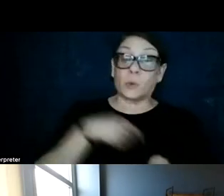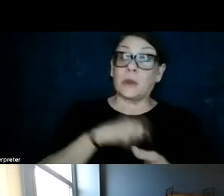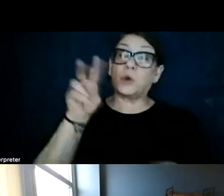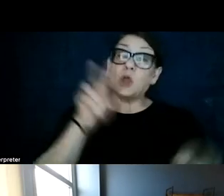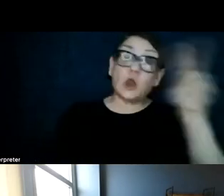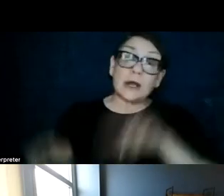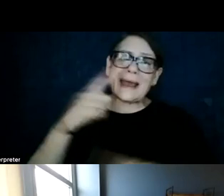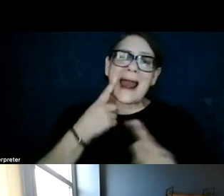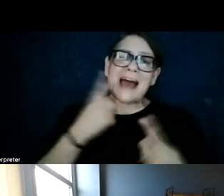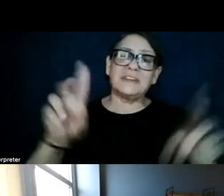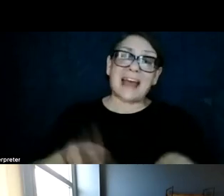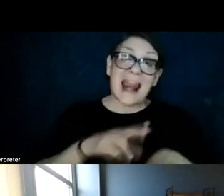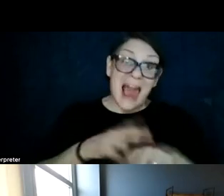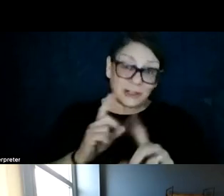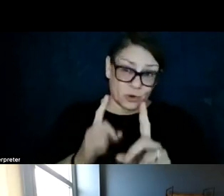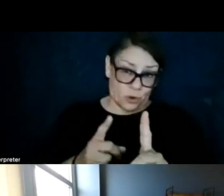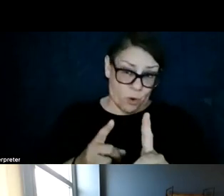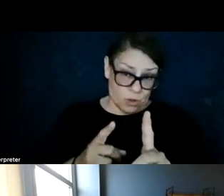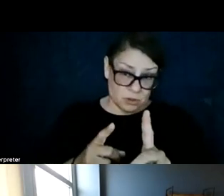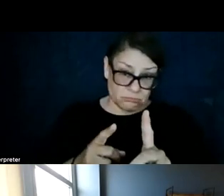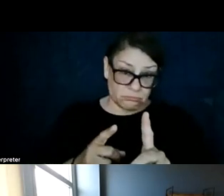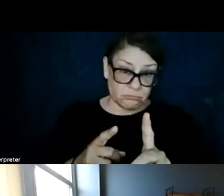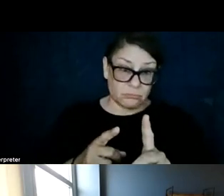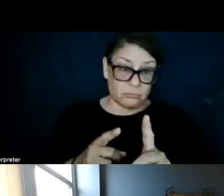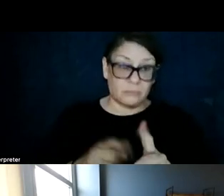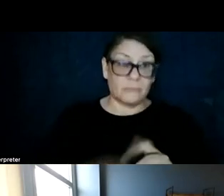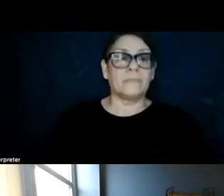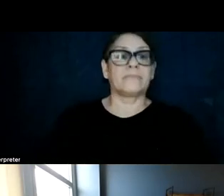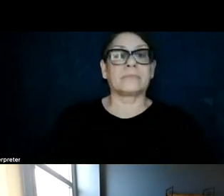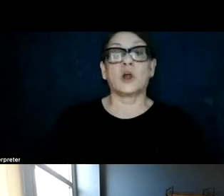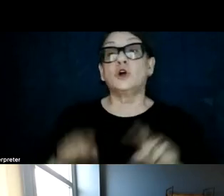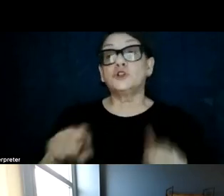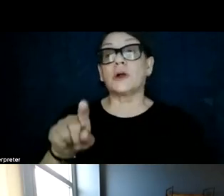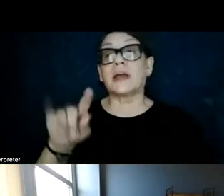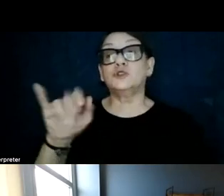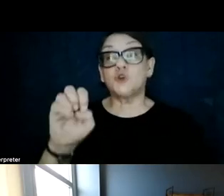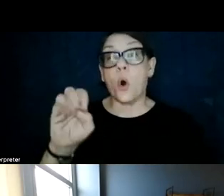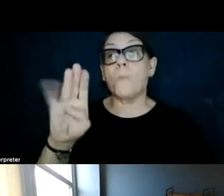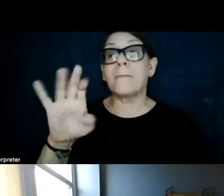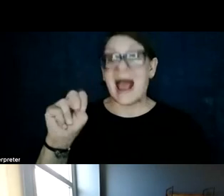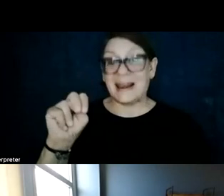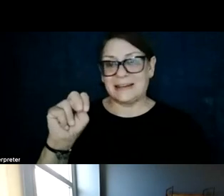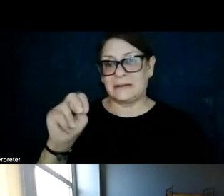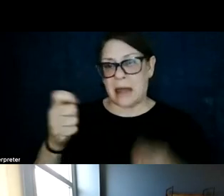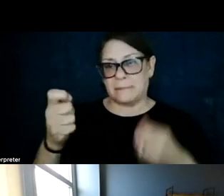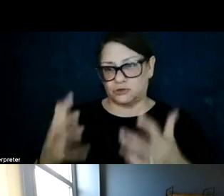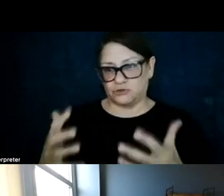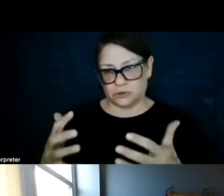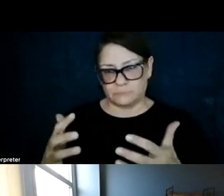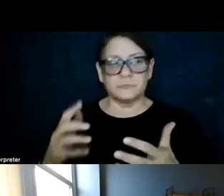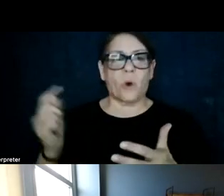achieving a national goal in the Biden administration. So this has very much evolved politically as well.